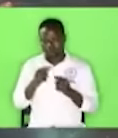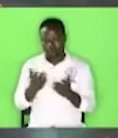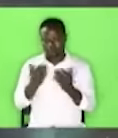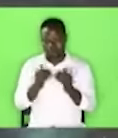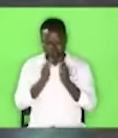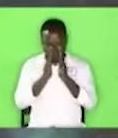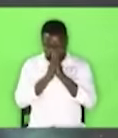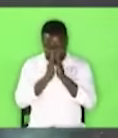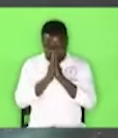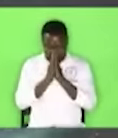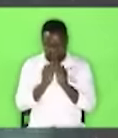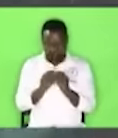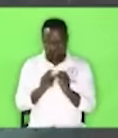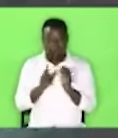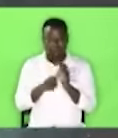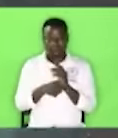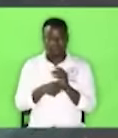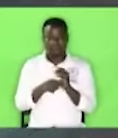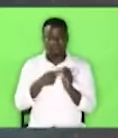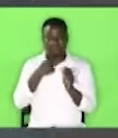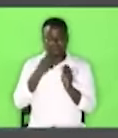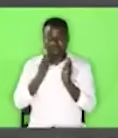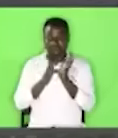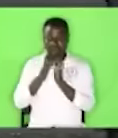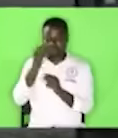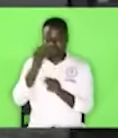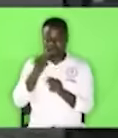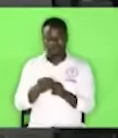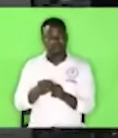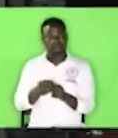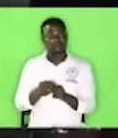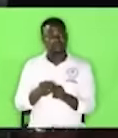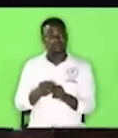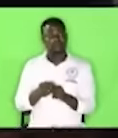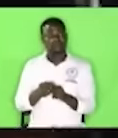and we just mentioned the name jesus then